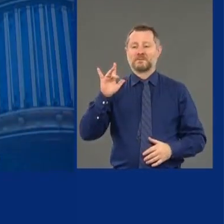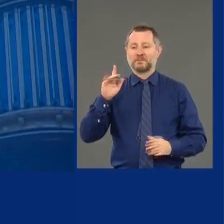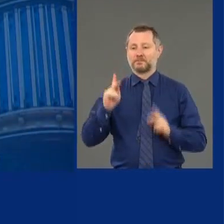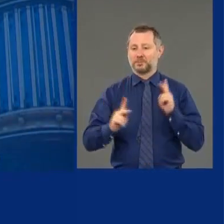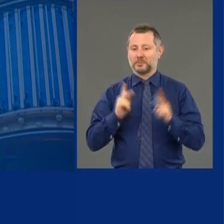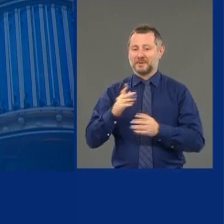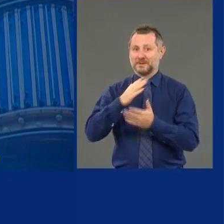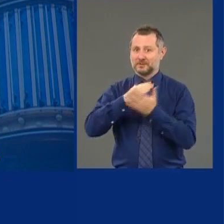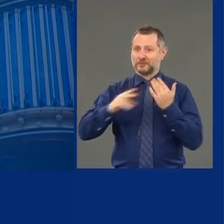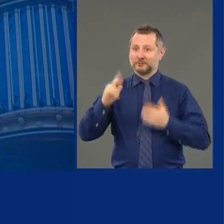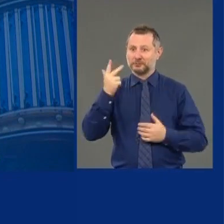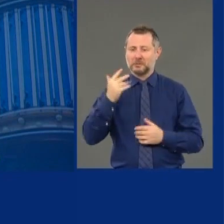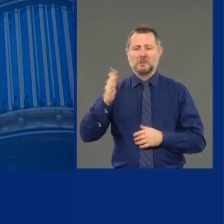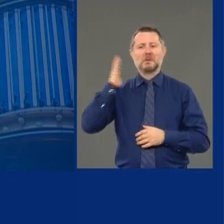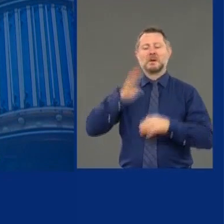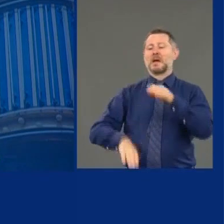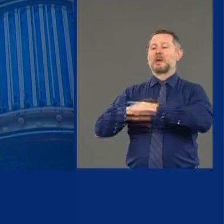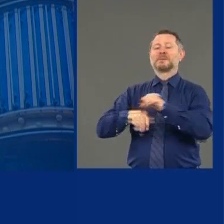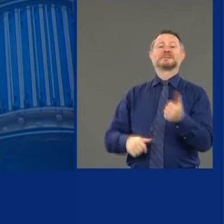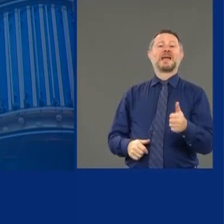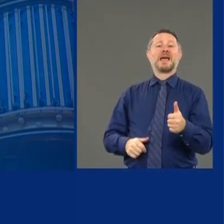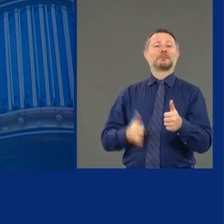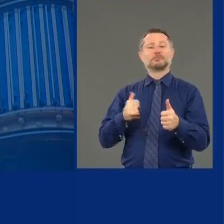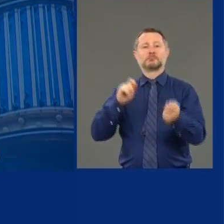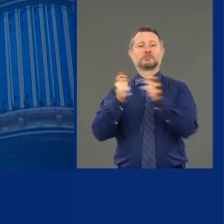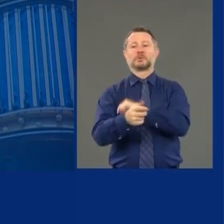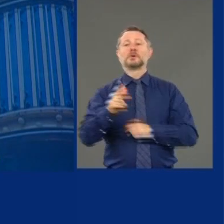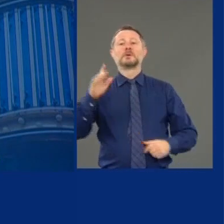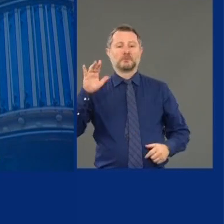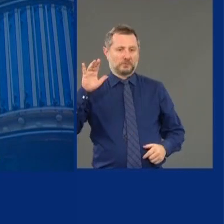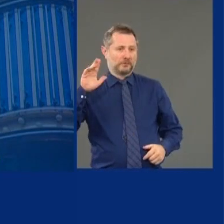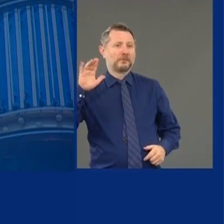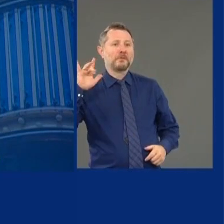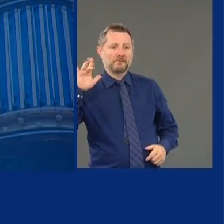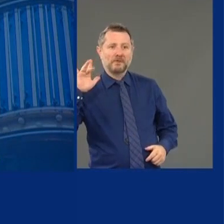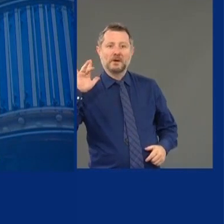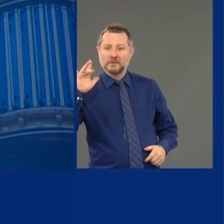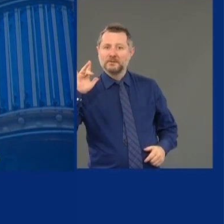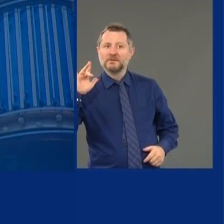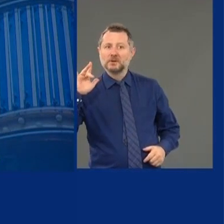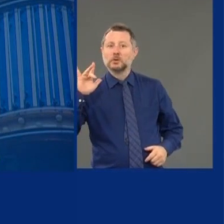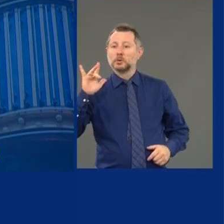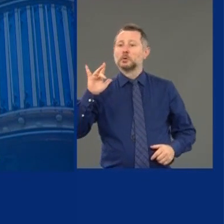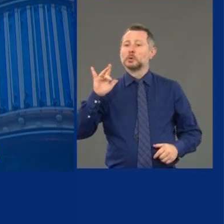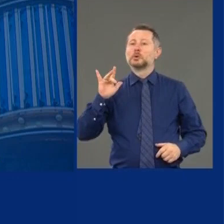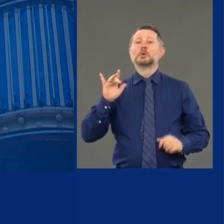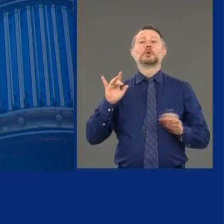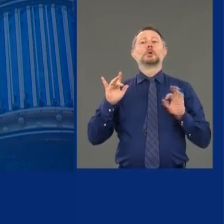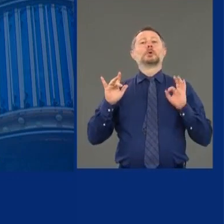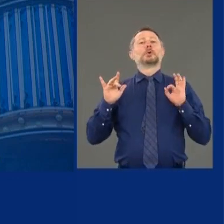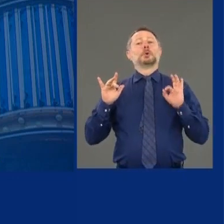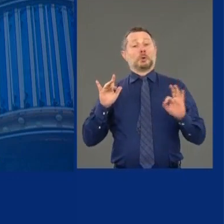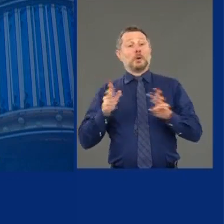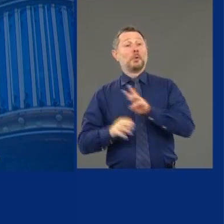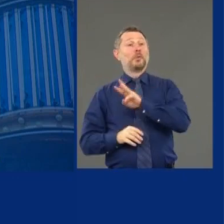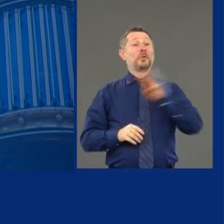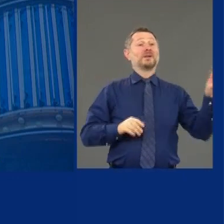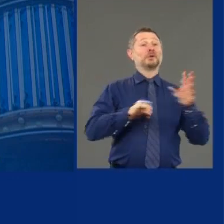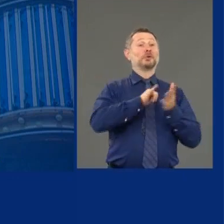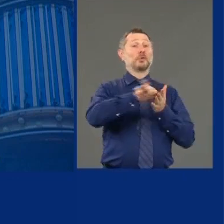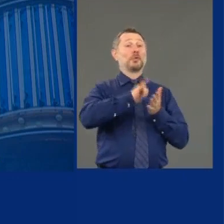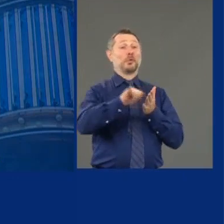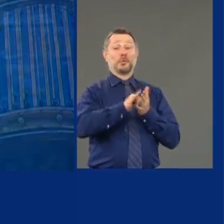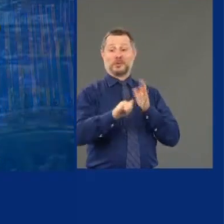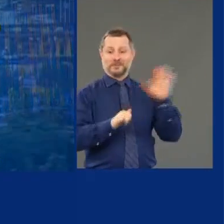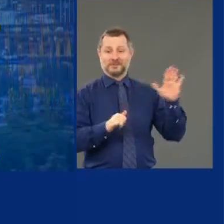which is up from 10 people. Again, because the numbers are good in most parts of the state. Western New York will enter phase